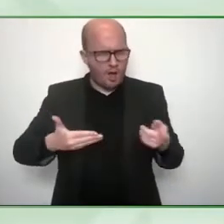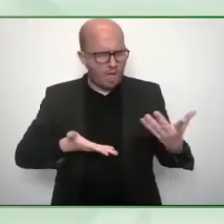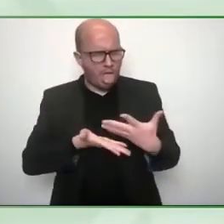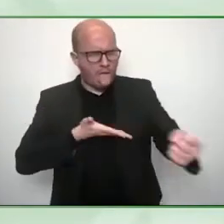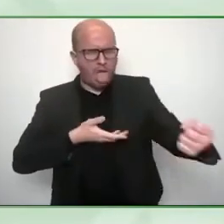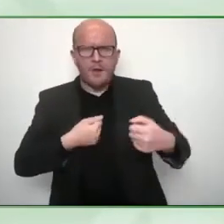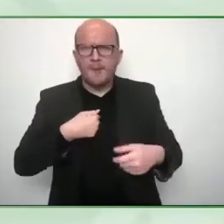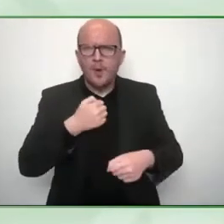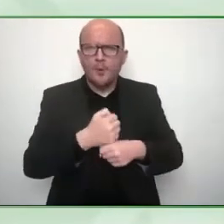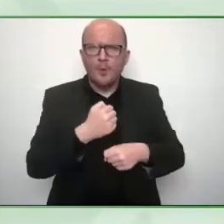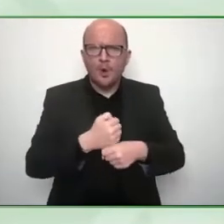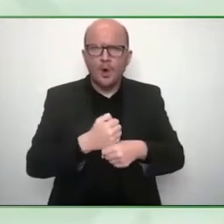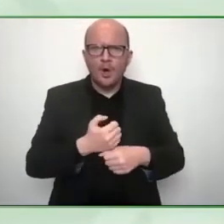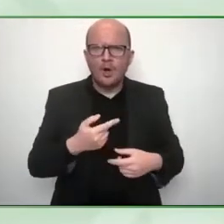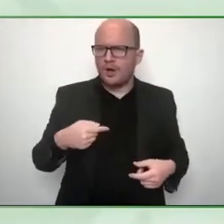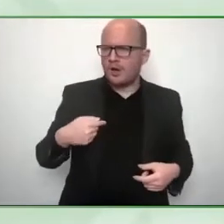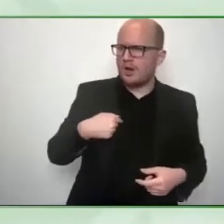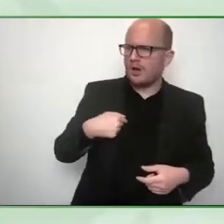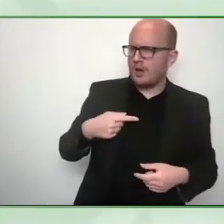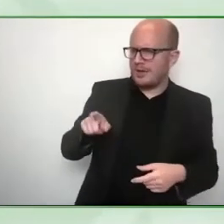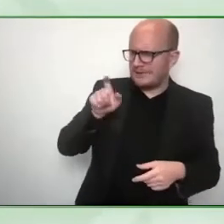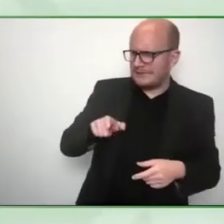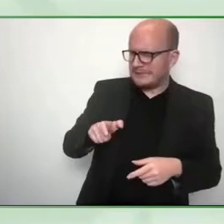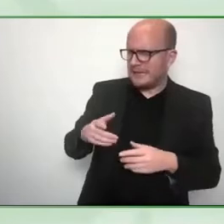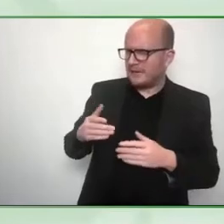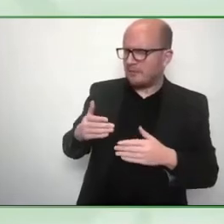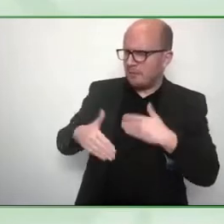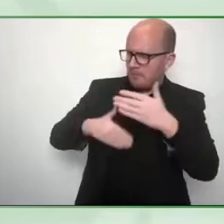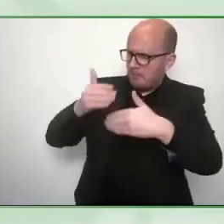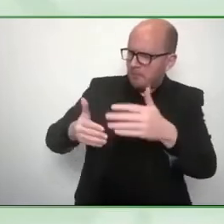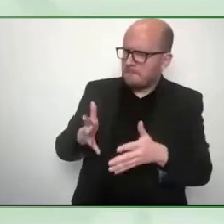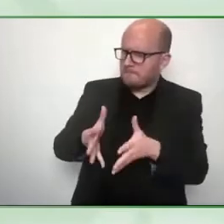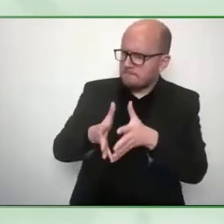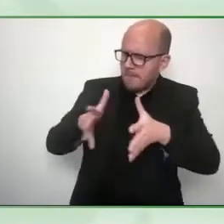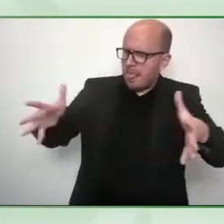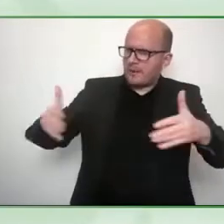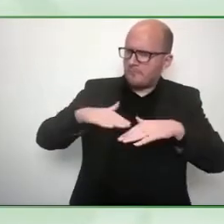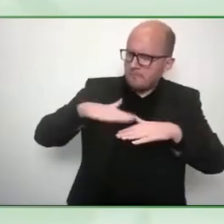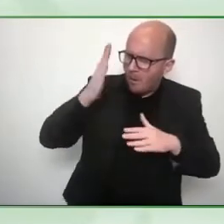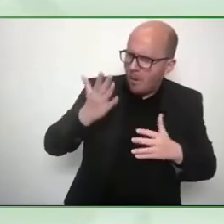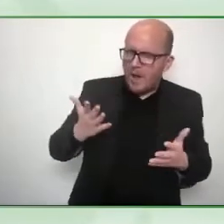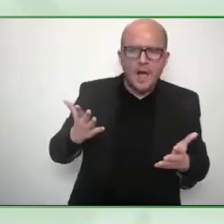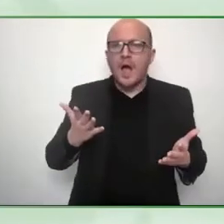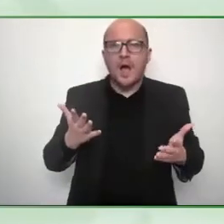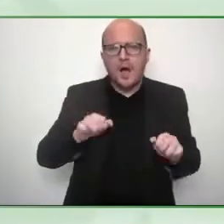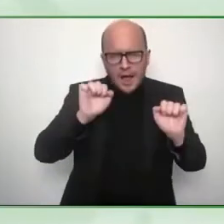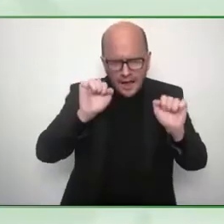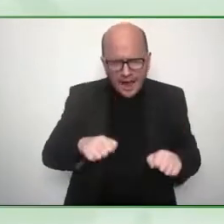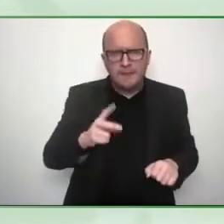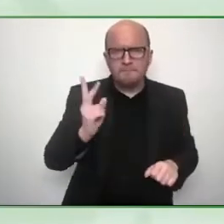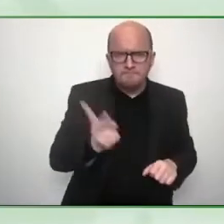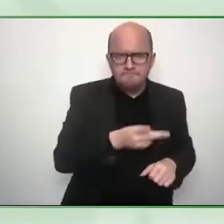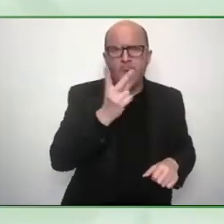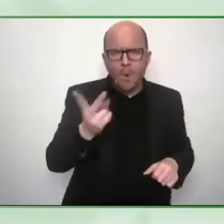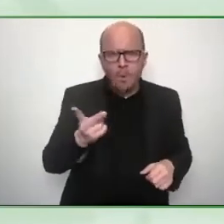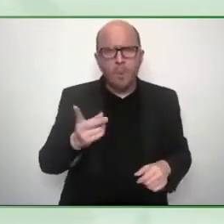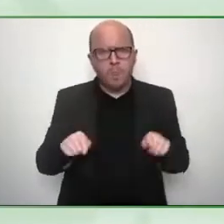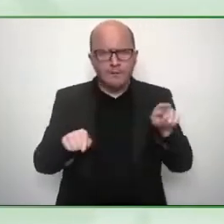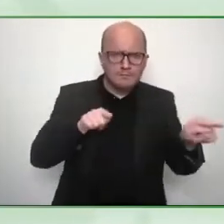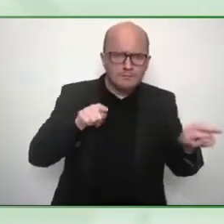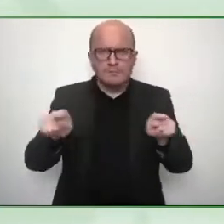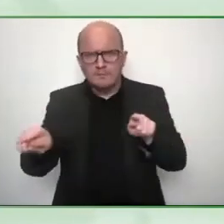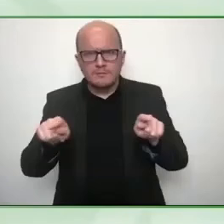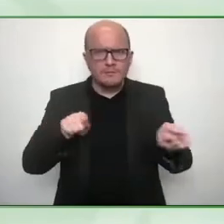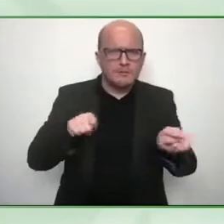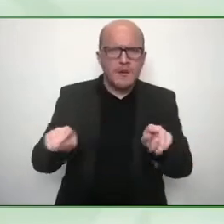balance here is to recognize the what the information knowledge you have as an audiologist is absolutely critical here but